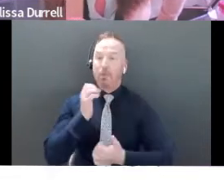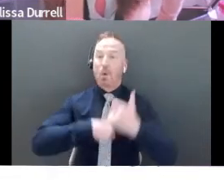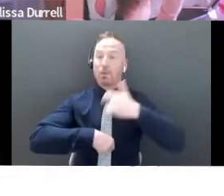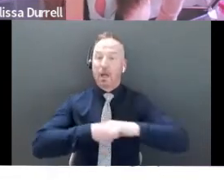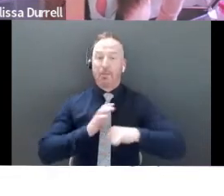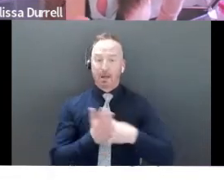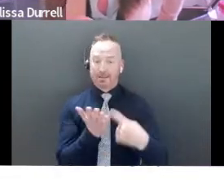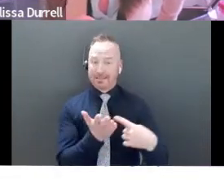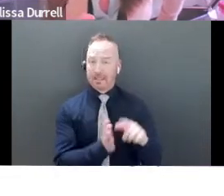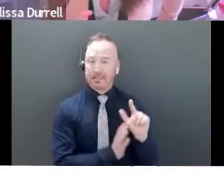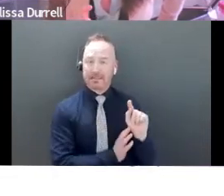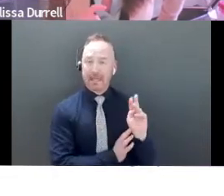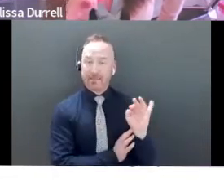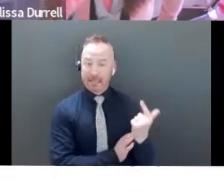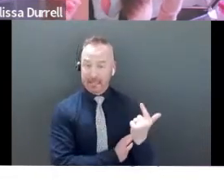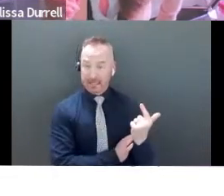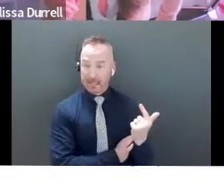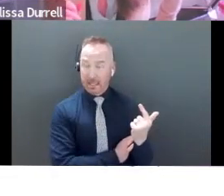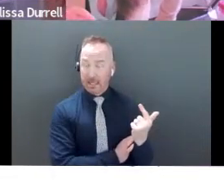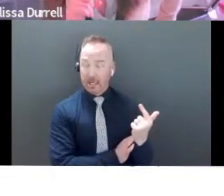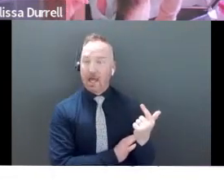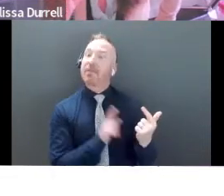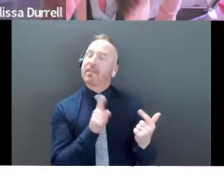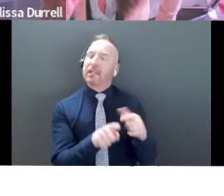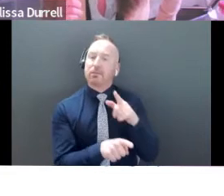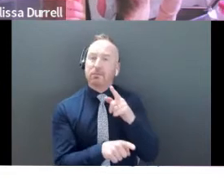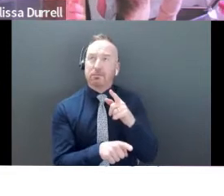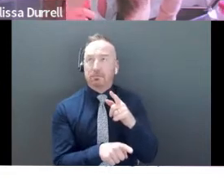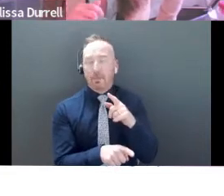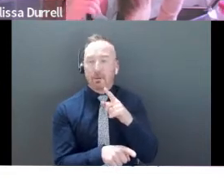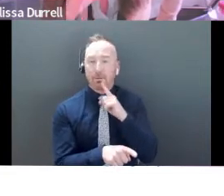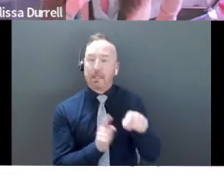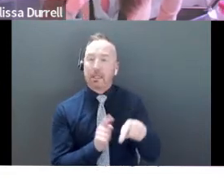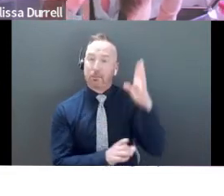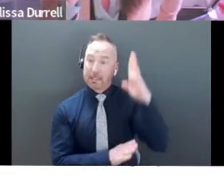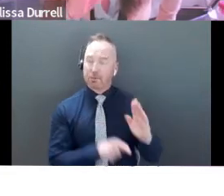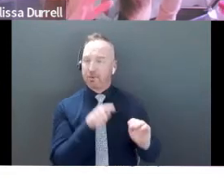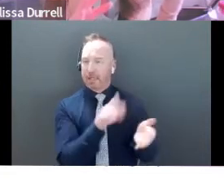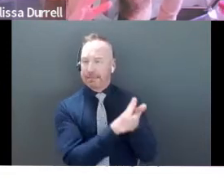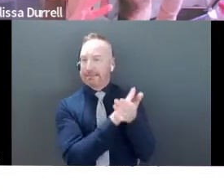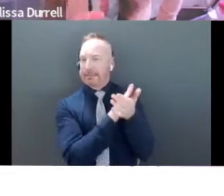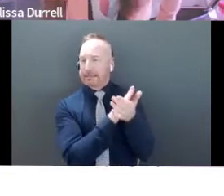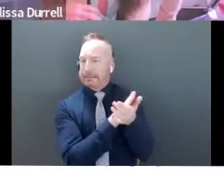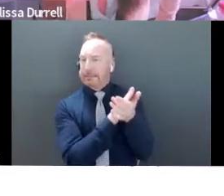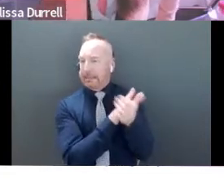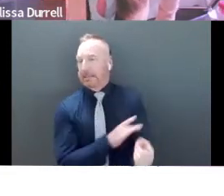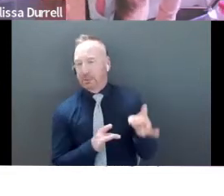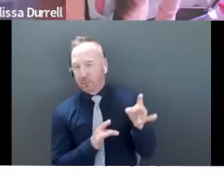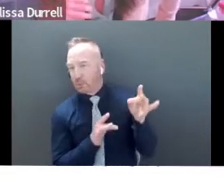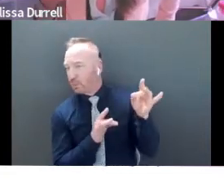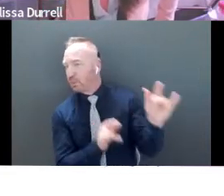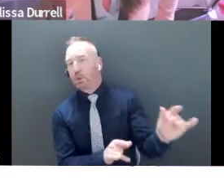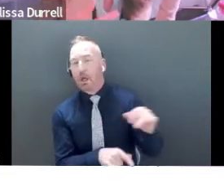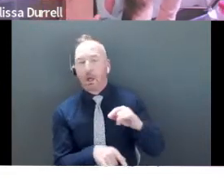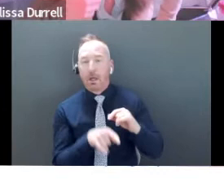and this is for the more polished presenter. So you, you've got your pitch deck done, you've